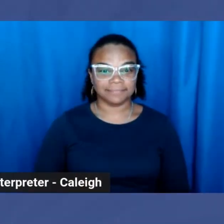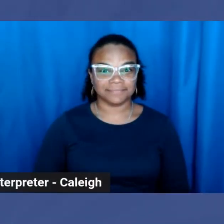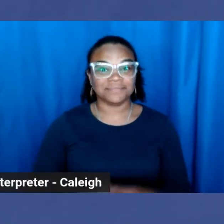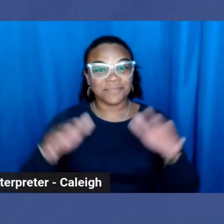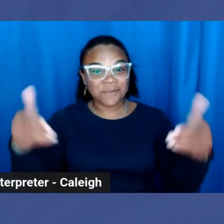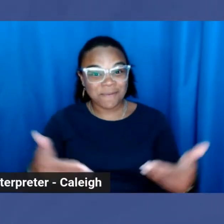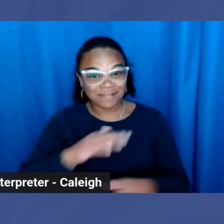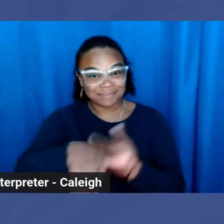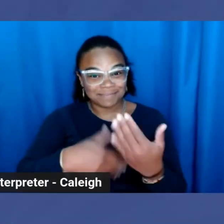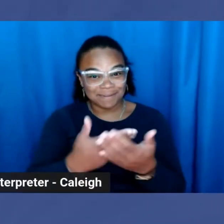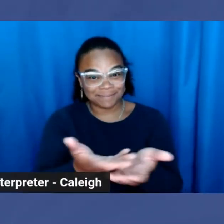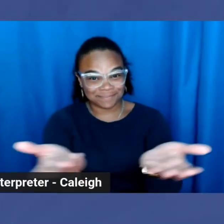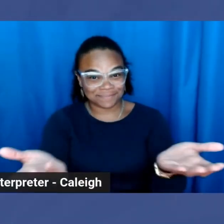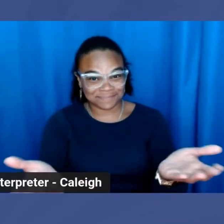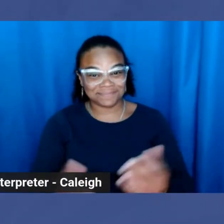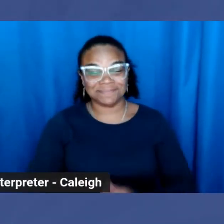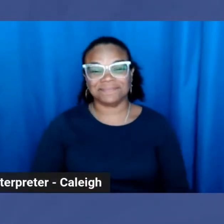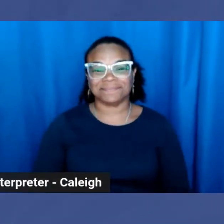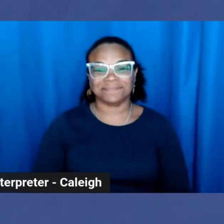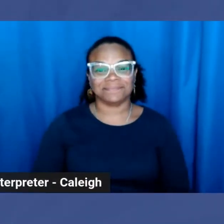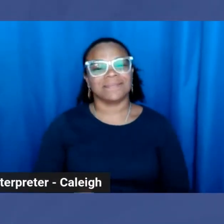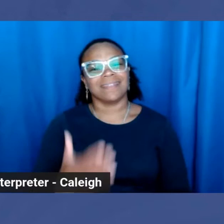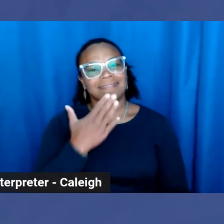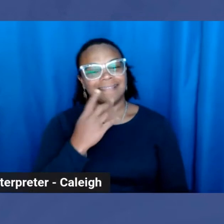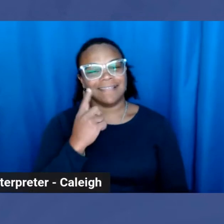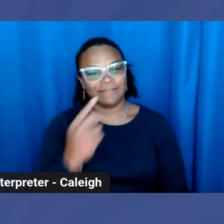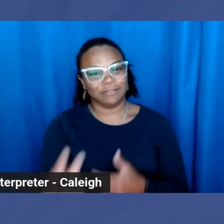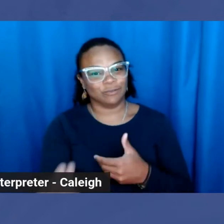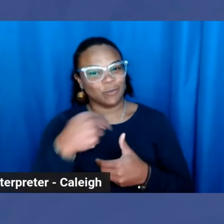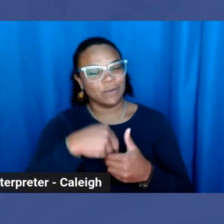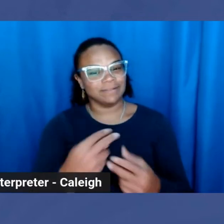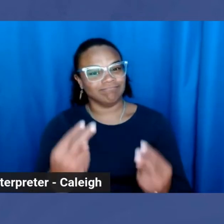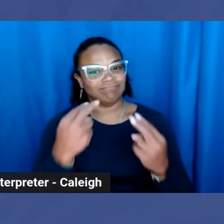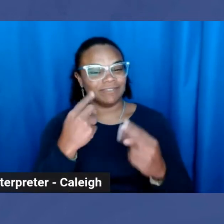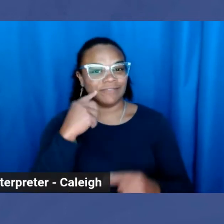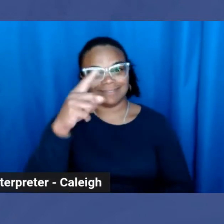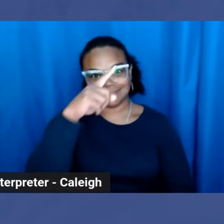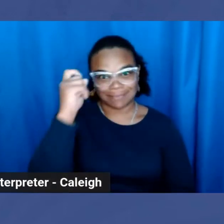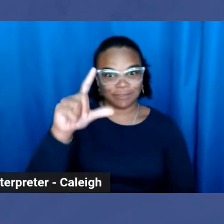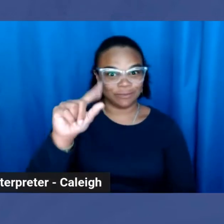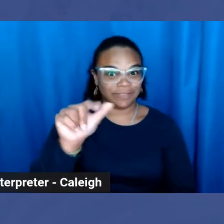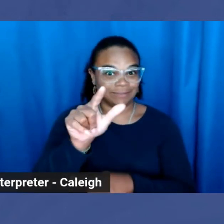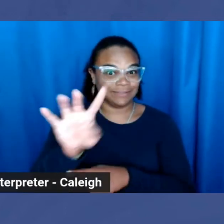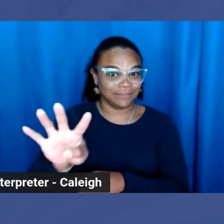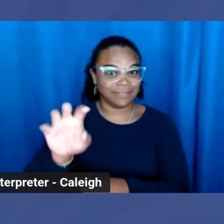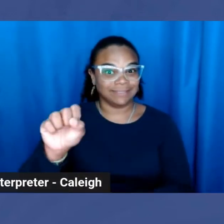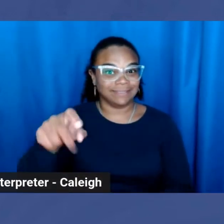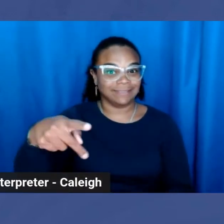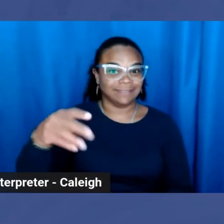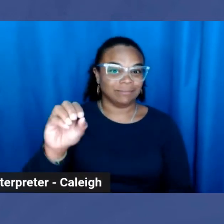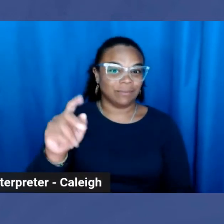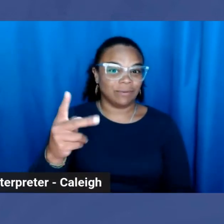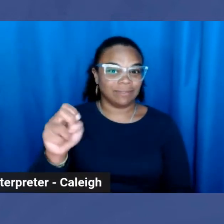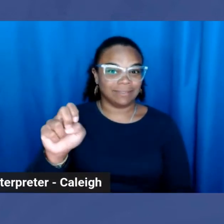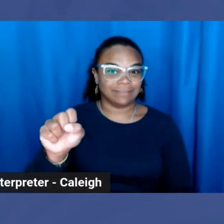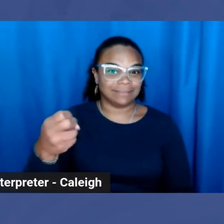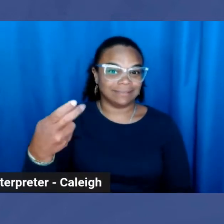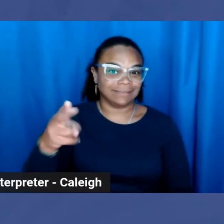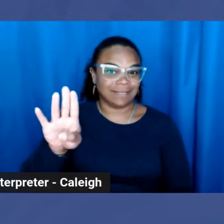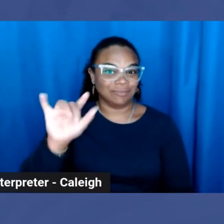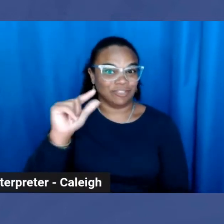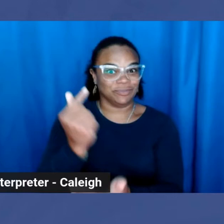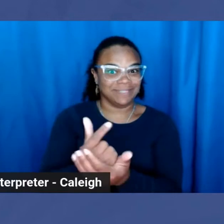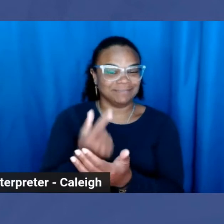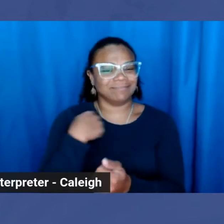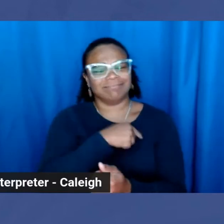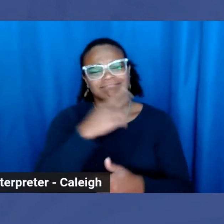Welcome, everybody. Thanks for joining us for the summer 2024 Spokes Hub graduation. We're excited to